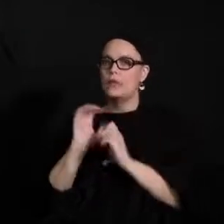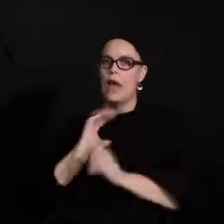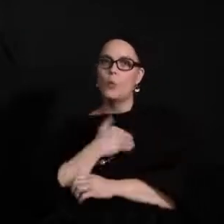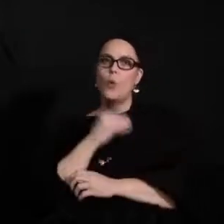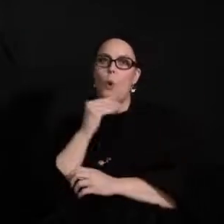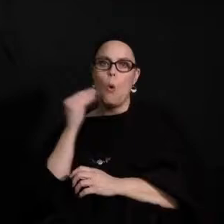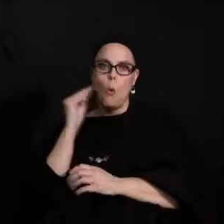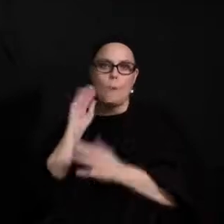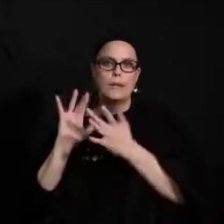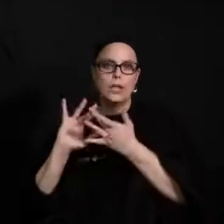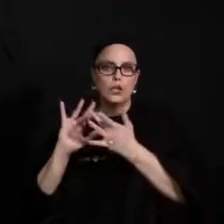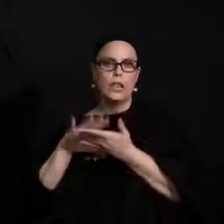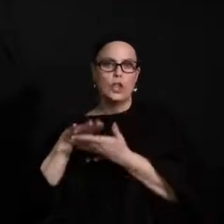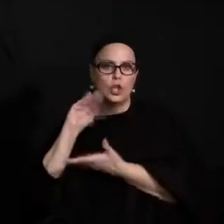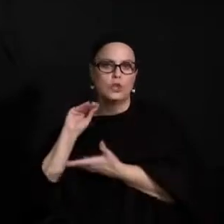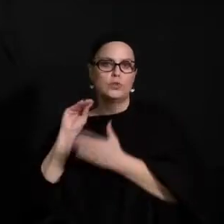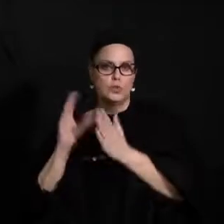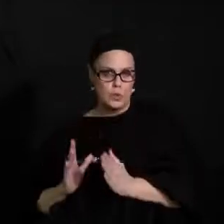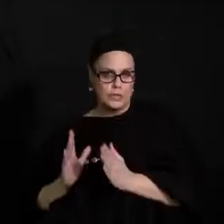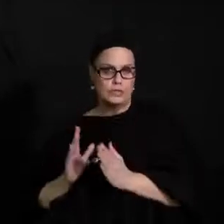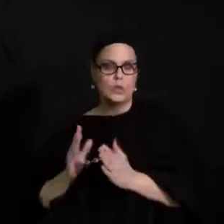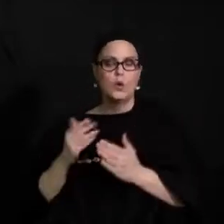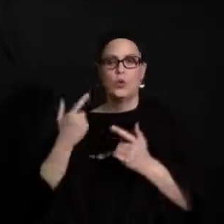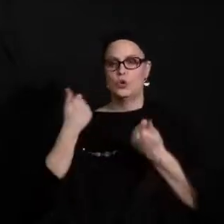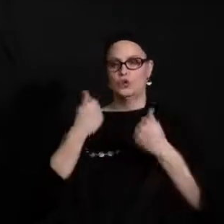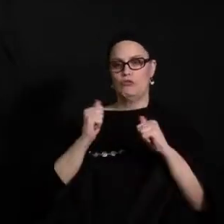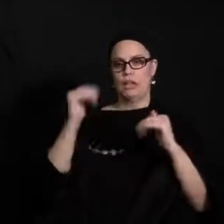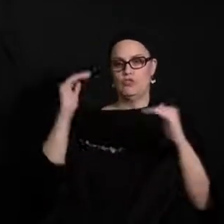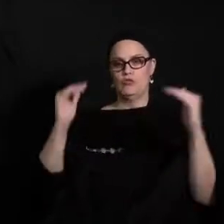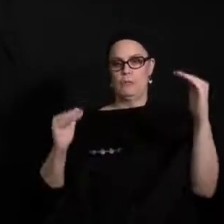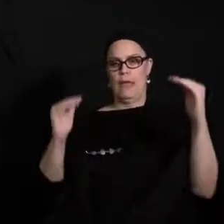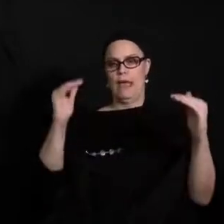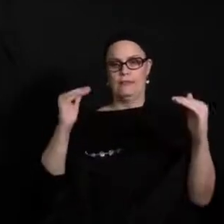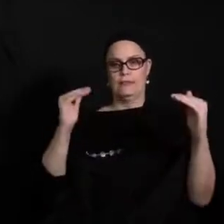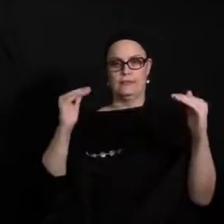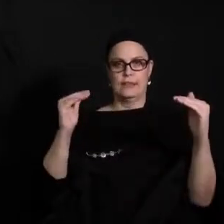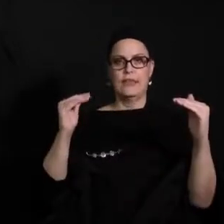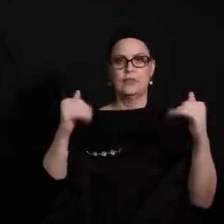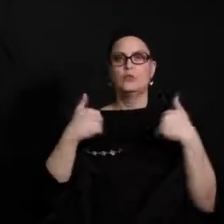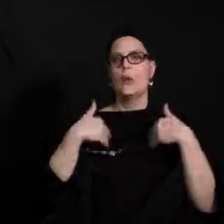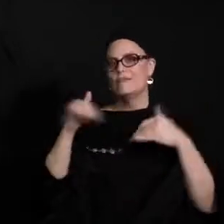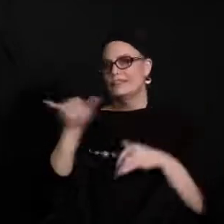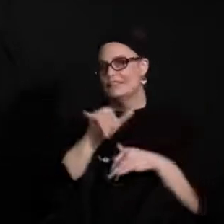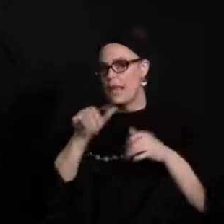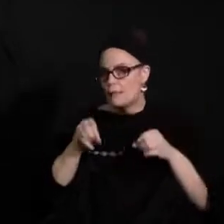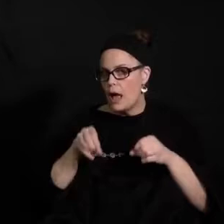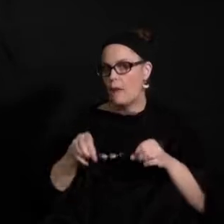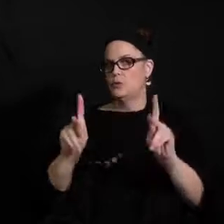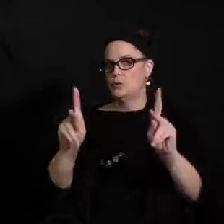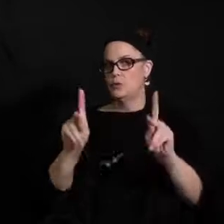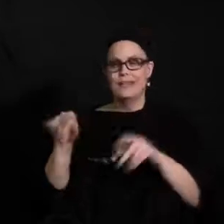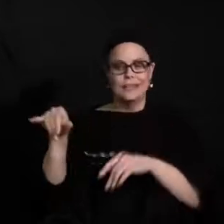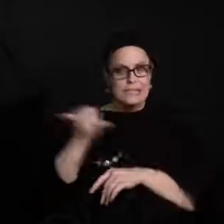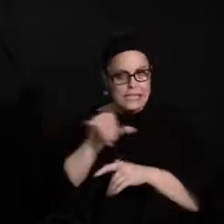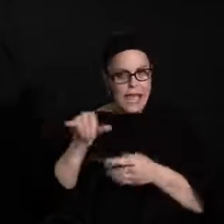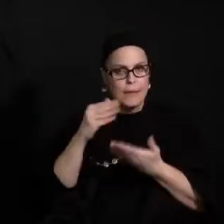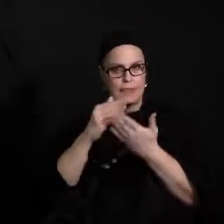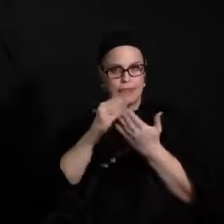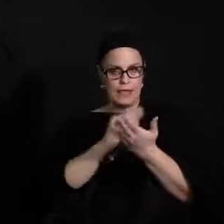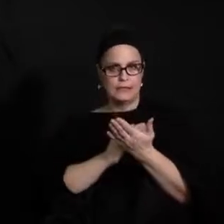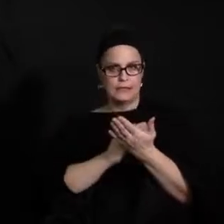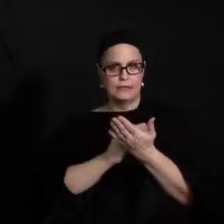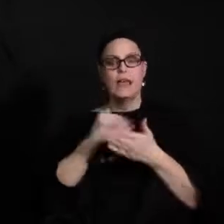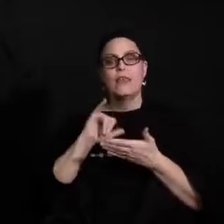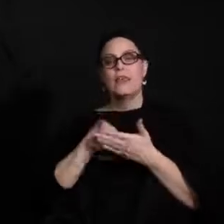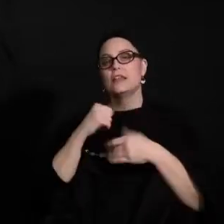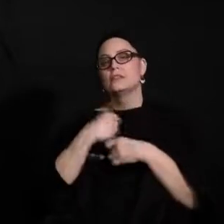balance the in-person and at home and provide the same opportunity to have the same lesson that is